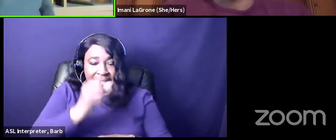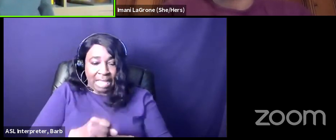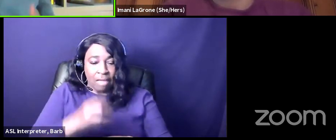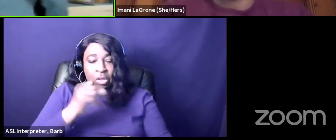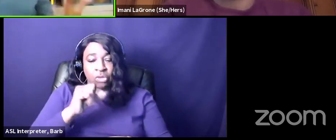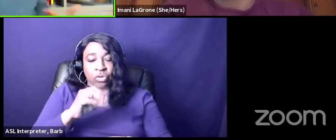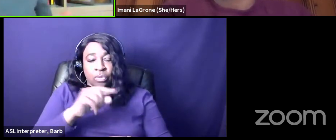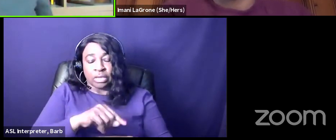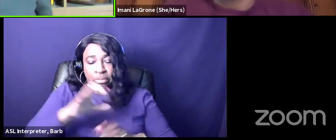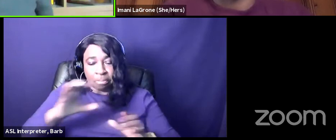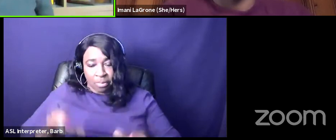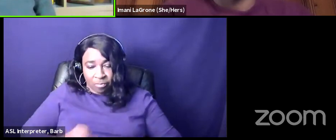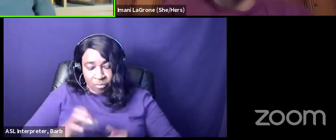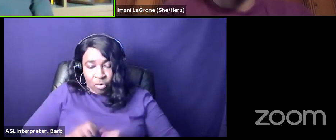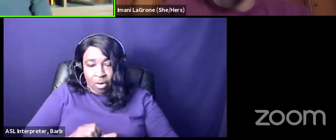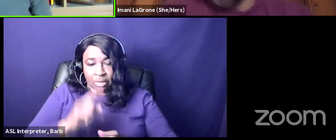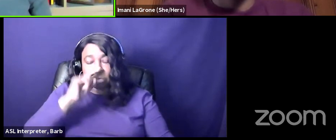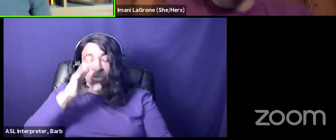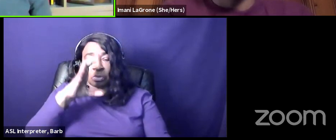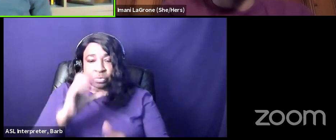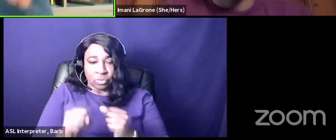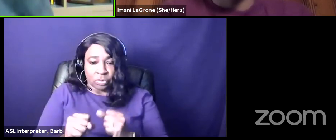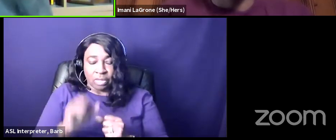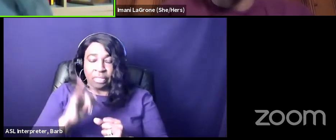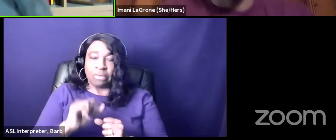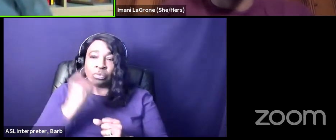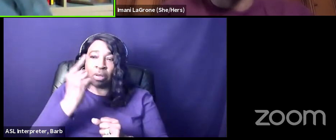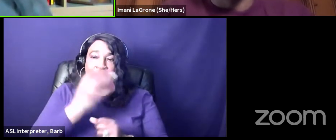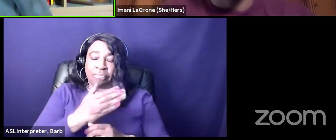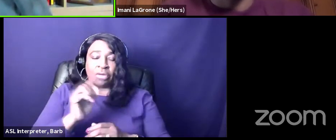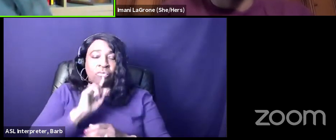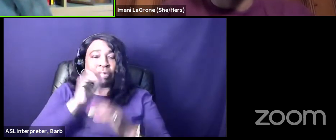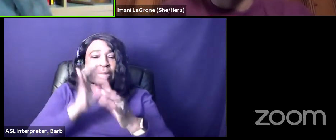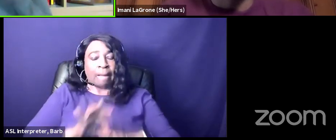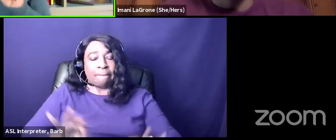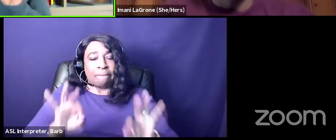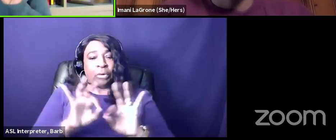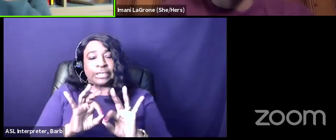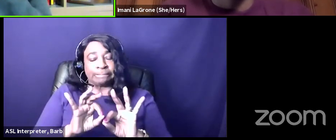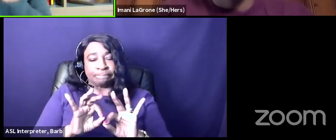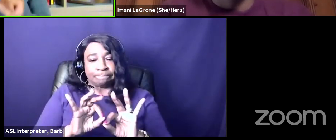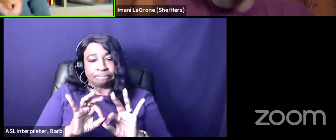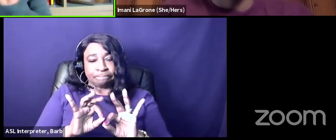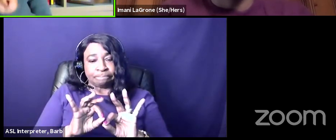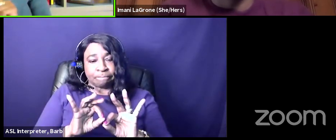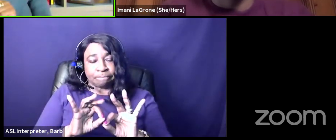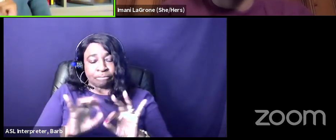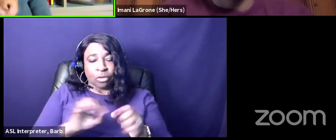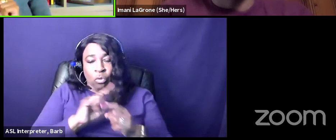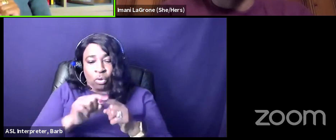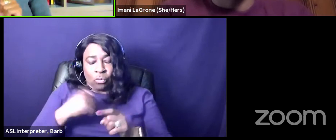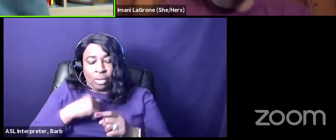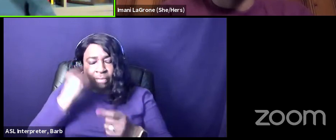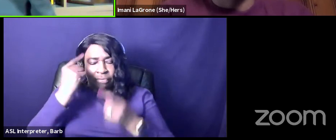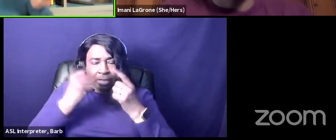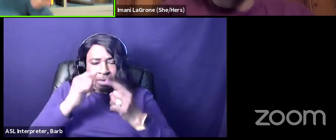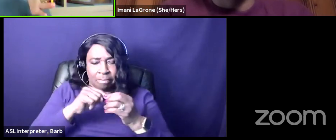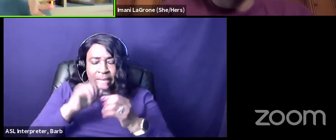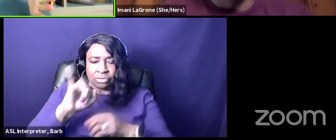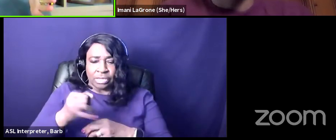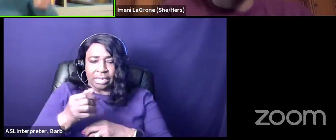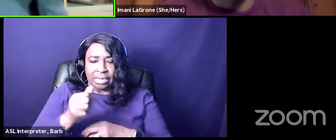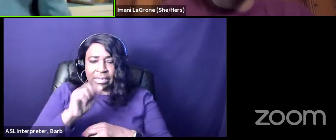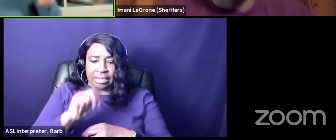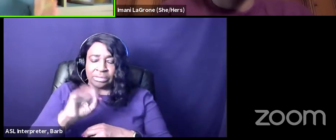cruelty was something that was really important when we're thinking about jane john's article so